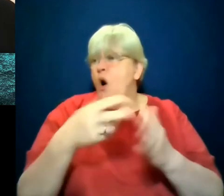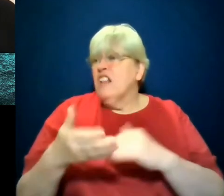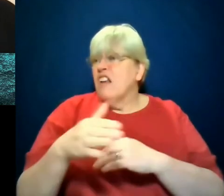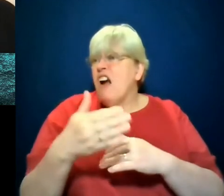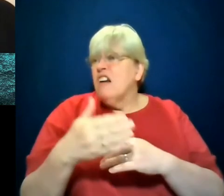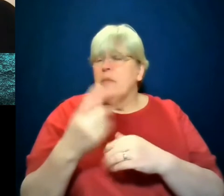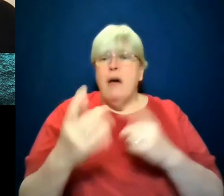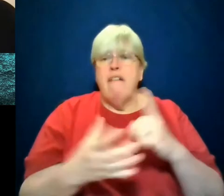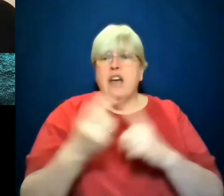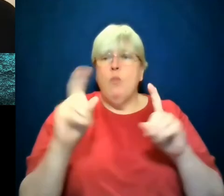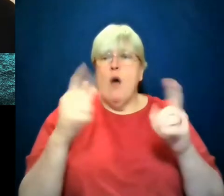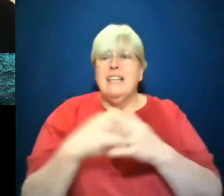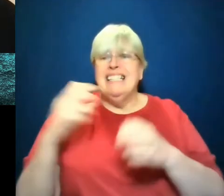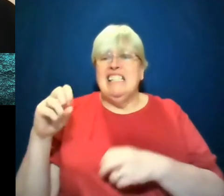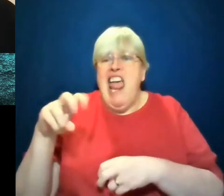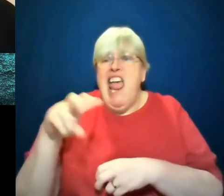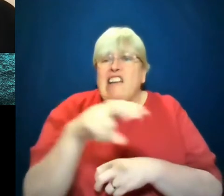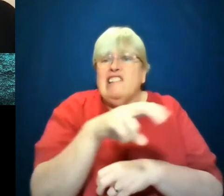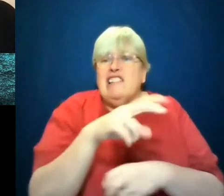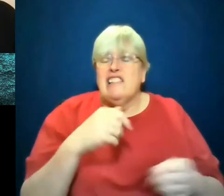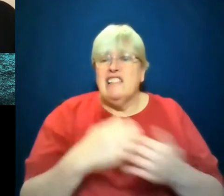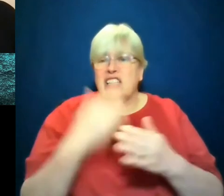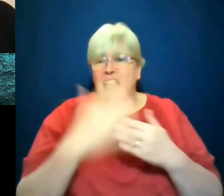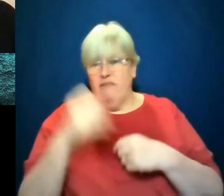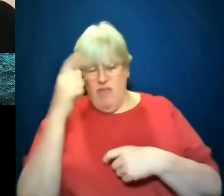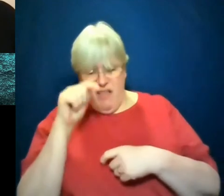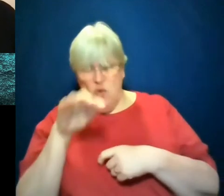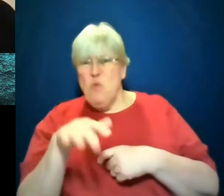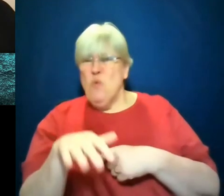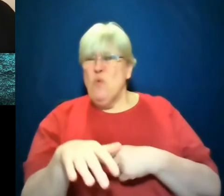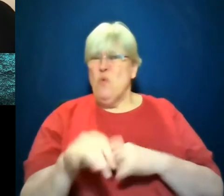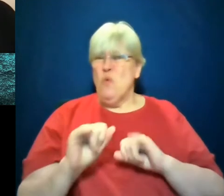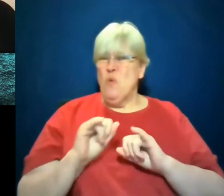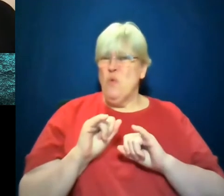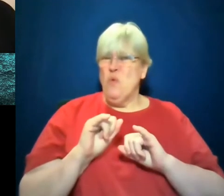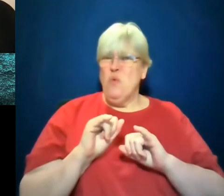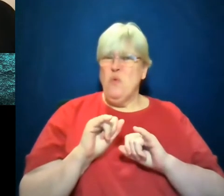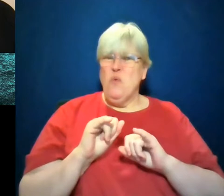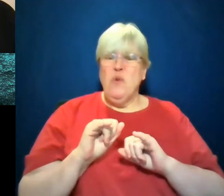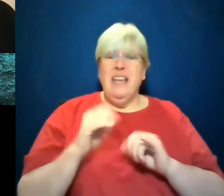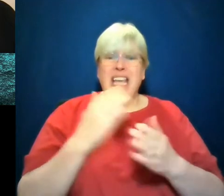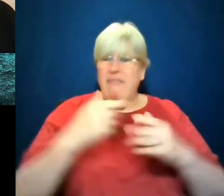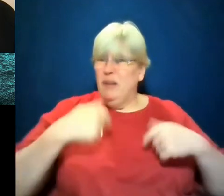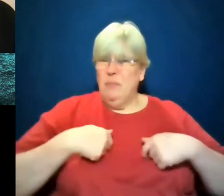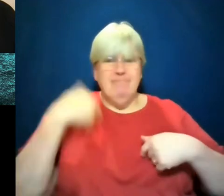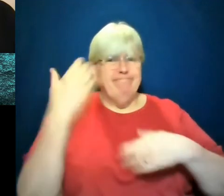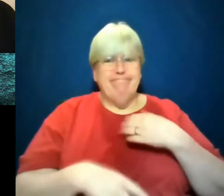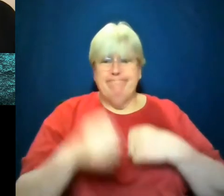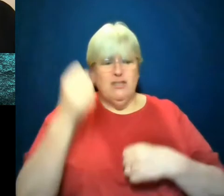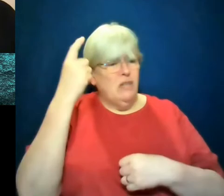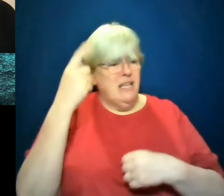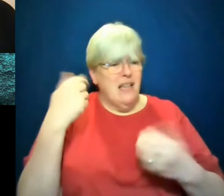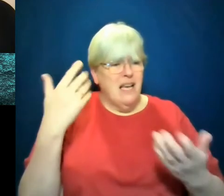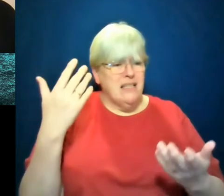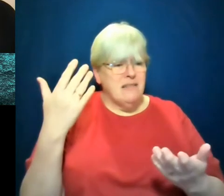the whole time. You just didn't look close enough. That even I did not realize the breadth and depth